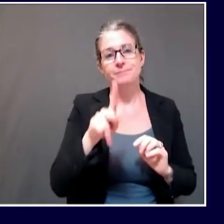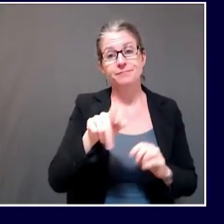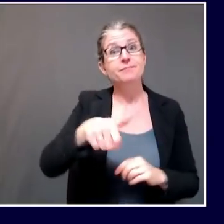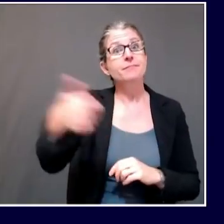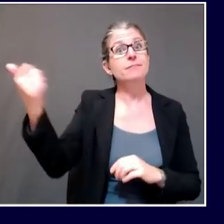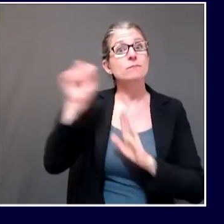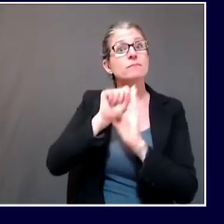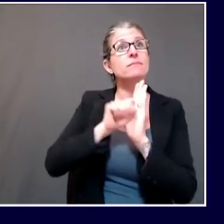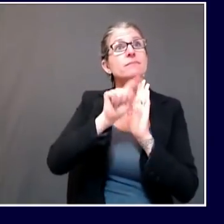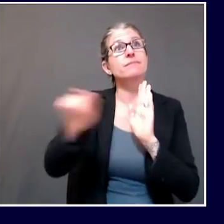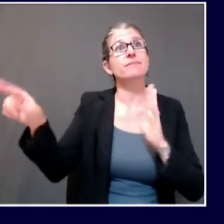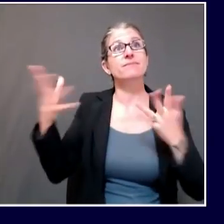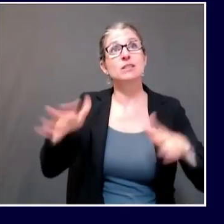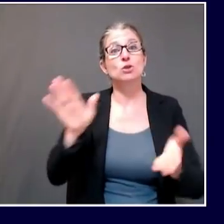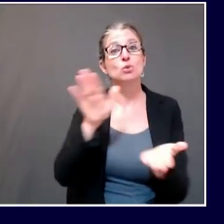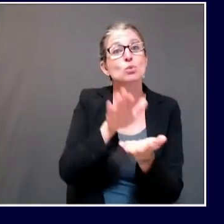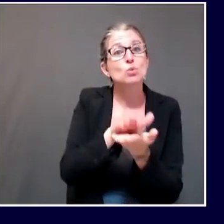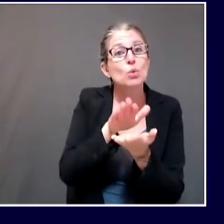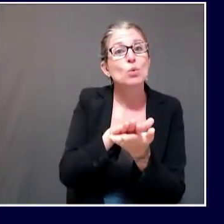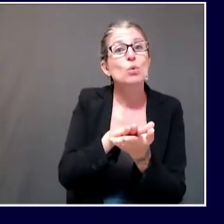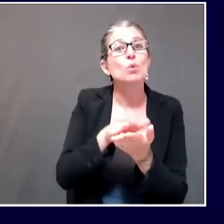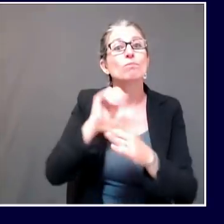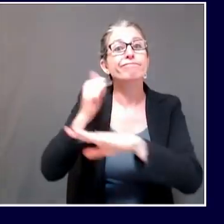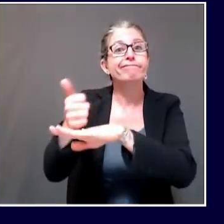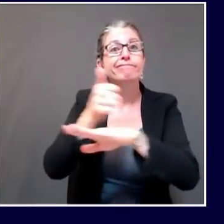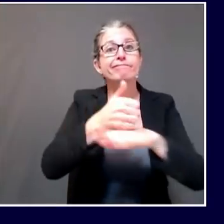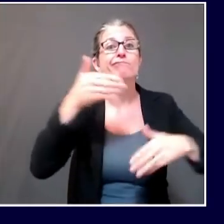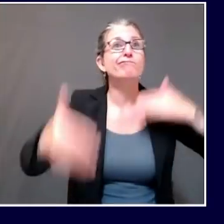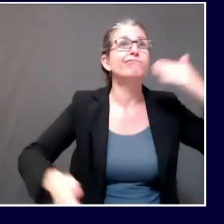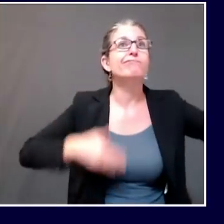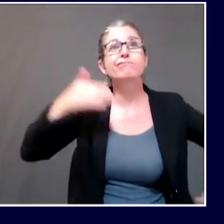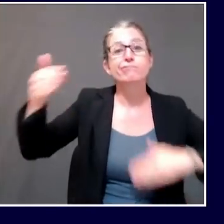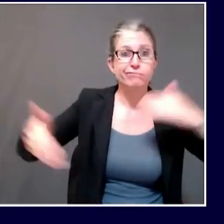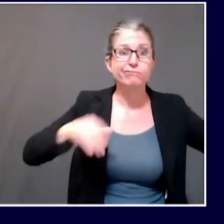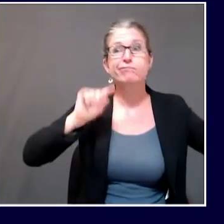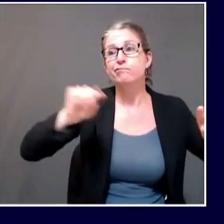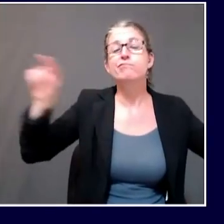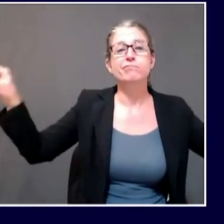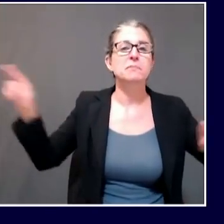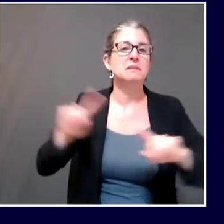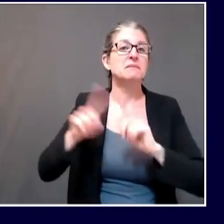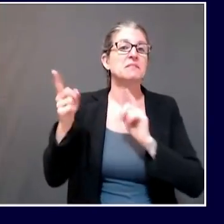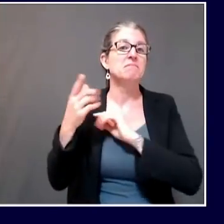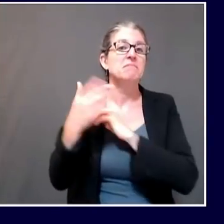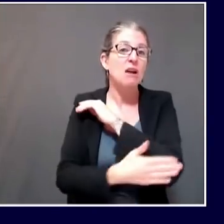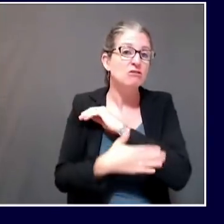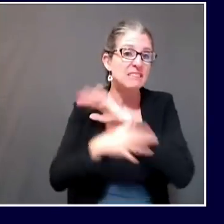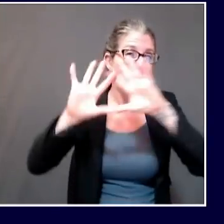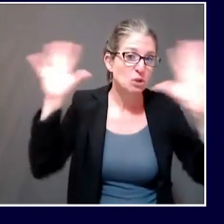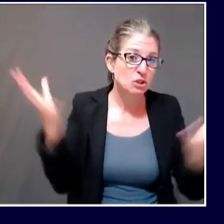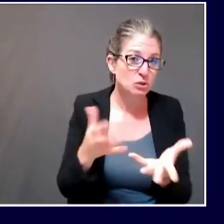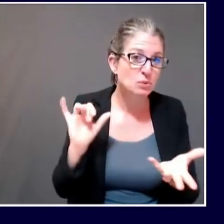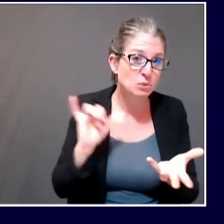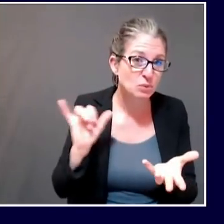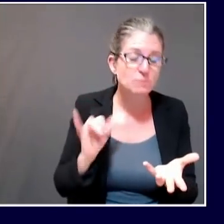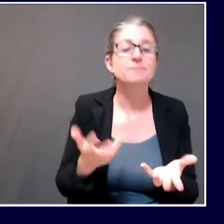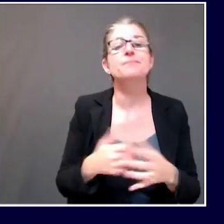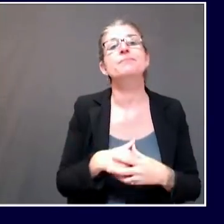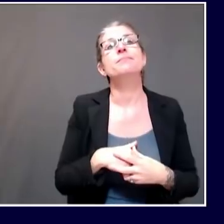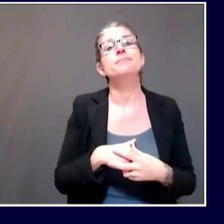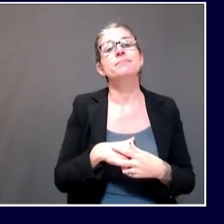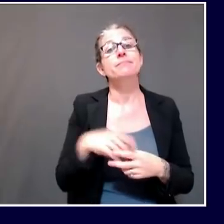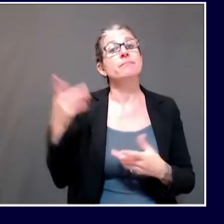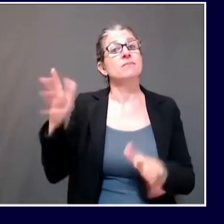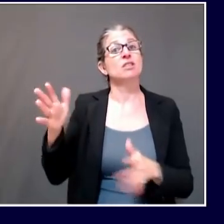even if a student may be seated 10 or 20 feet across the classroom from another student, the possibility